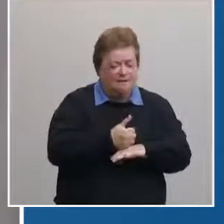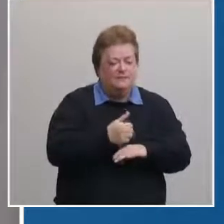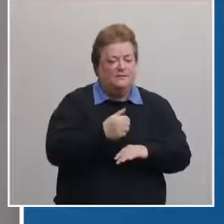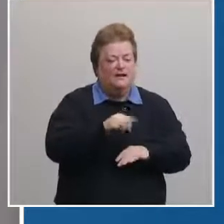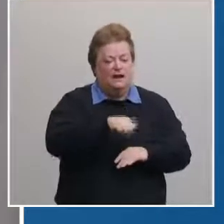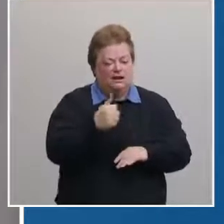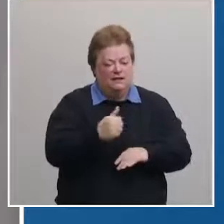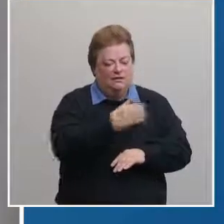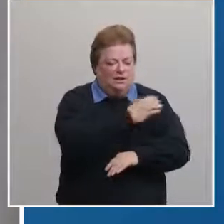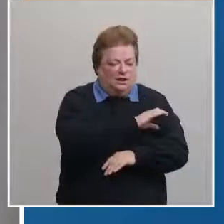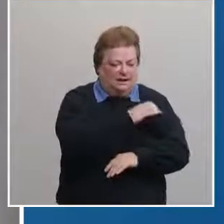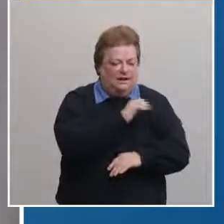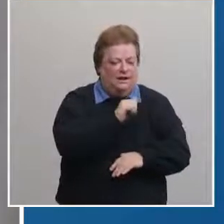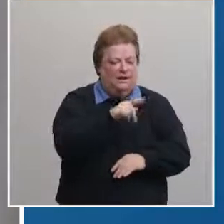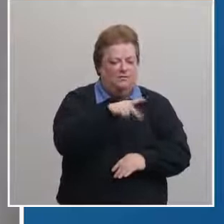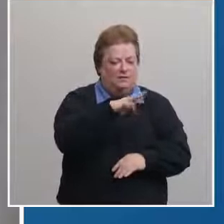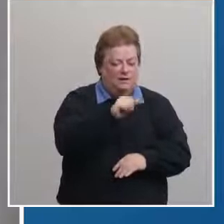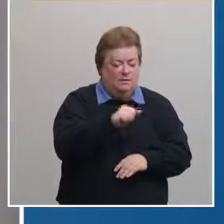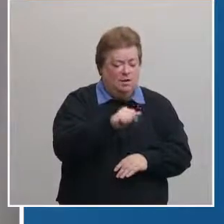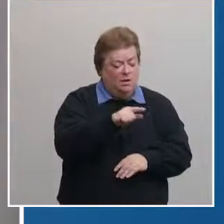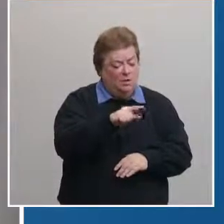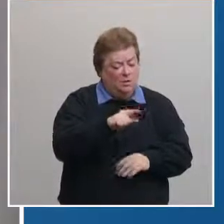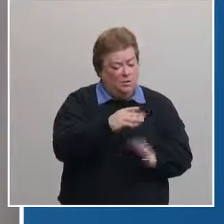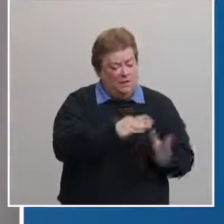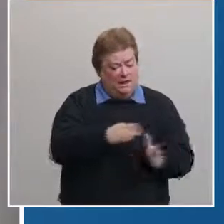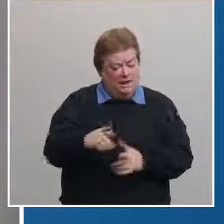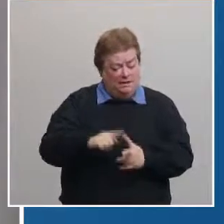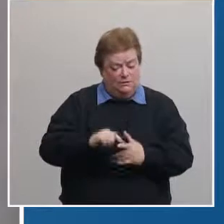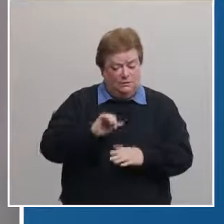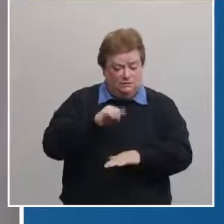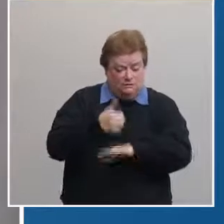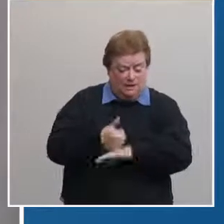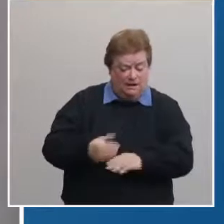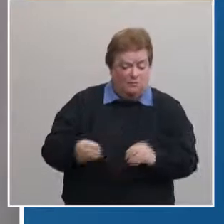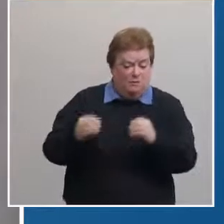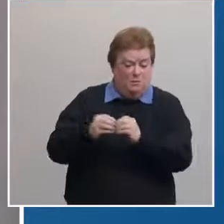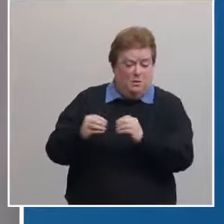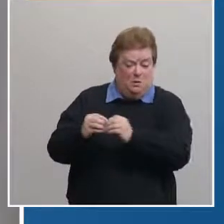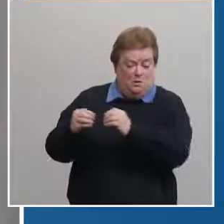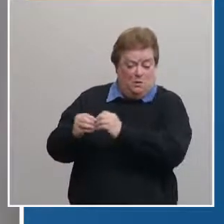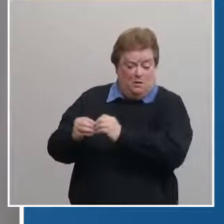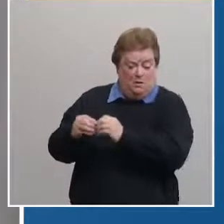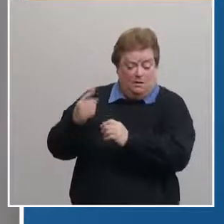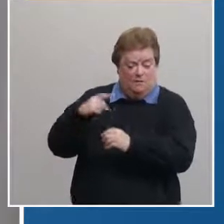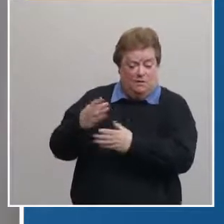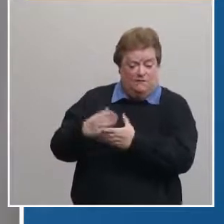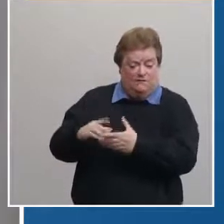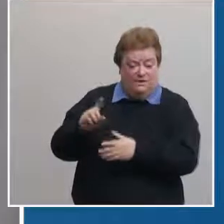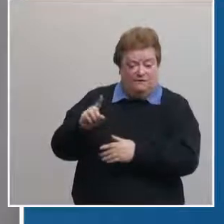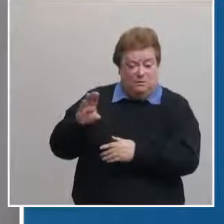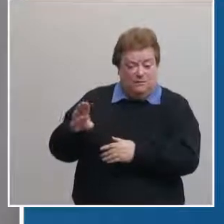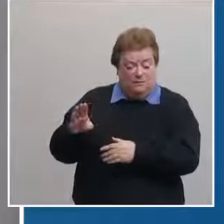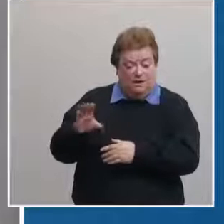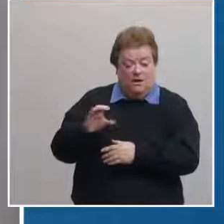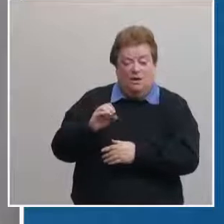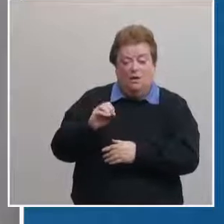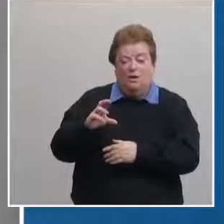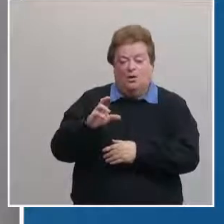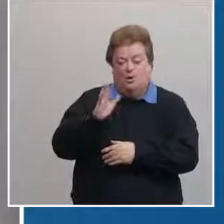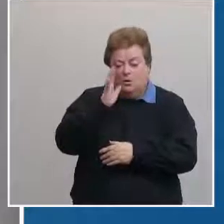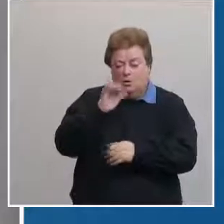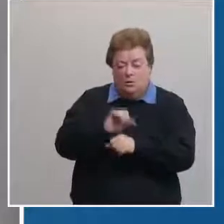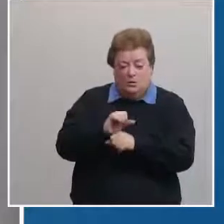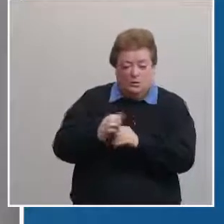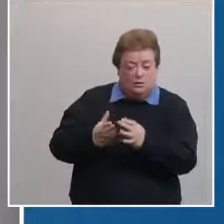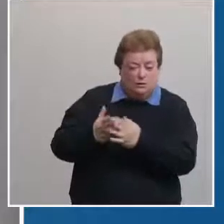large uh gatherings for people in phase 1b or are you likely to work through health providers